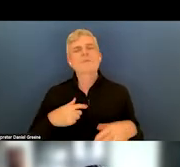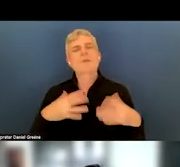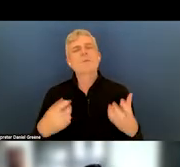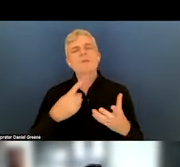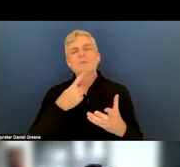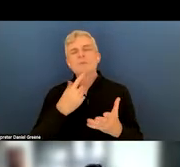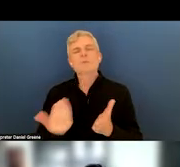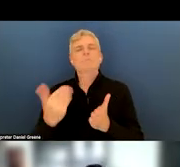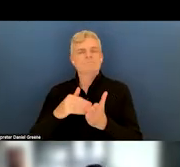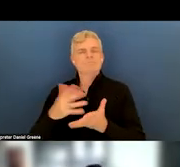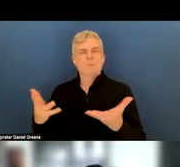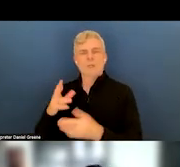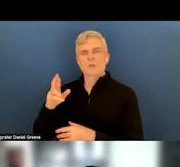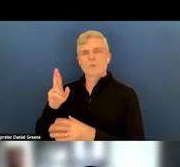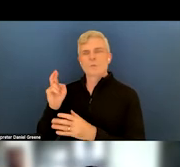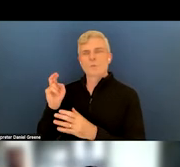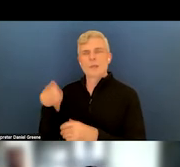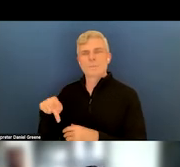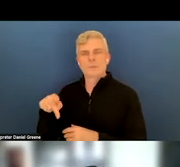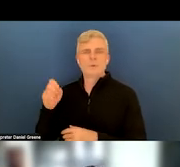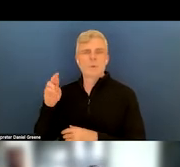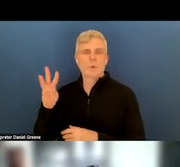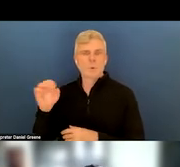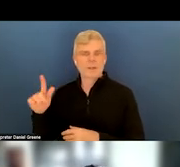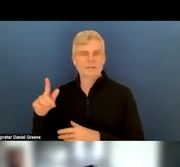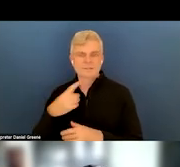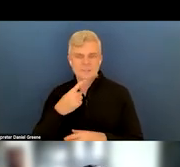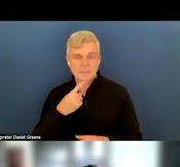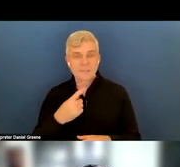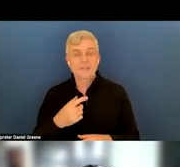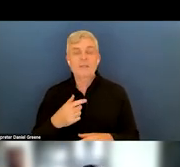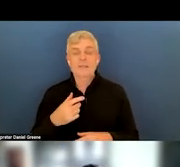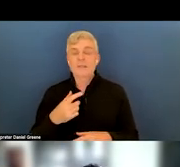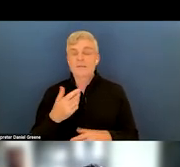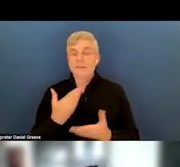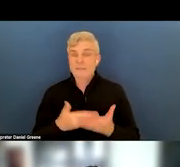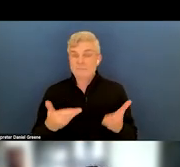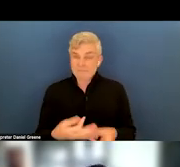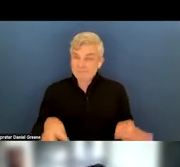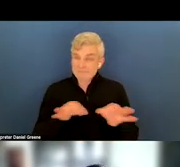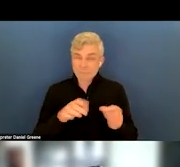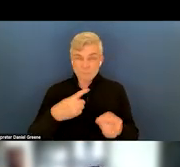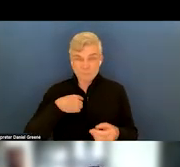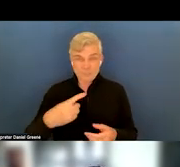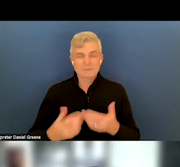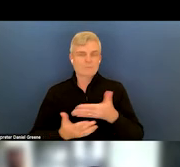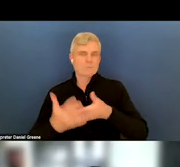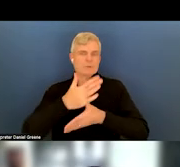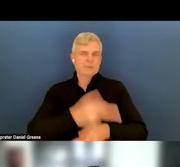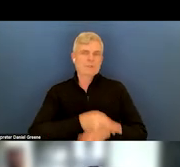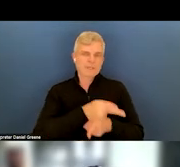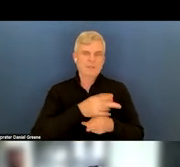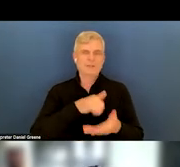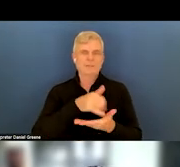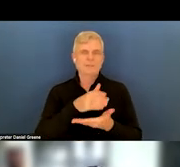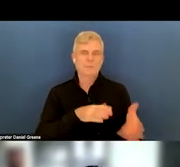said. You know, things that jumped out for me is certainly primary care is part of behavioral health. Housing is also. And I know